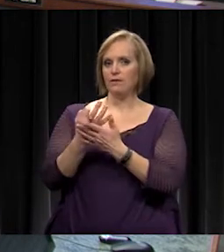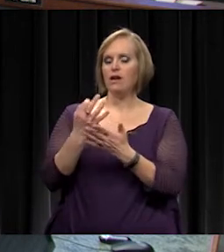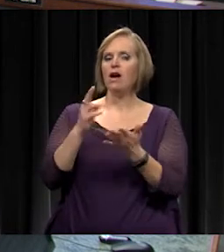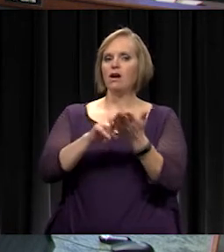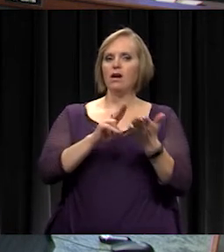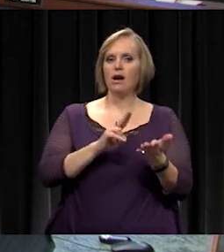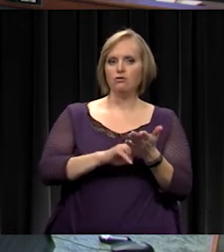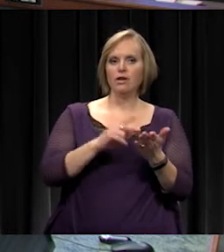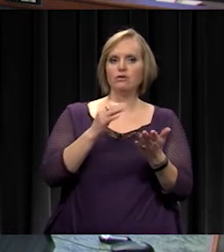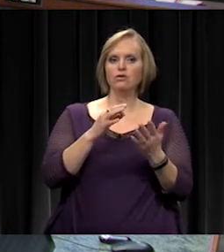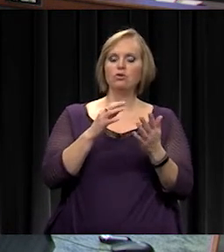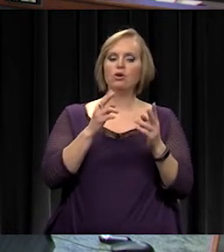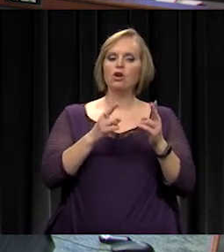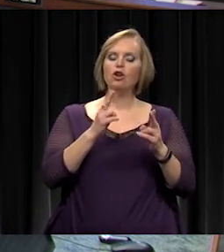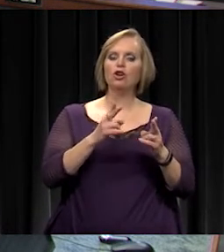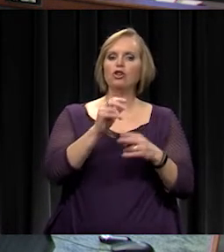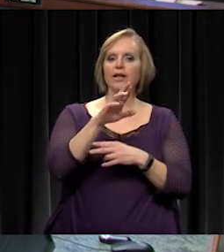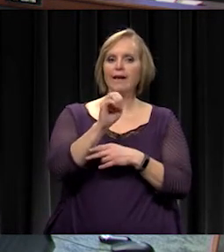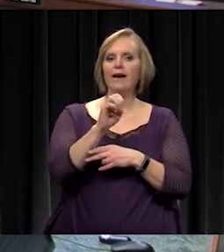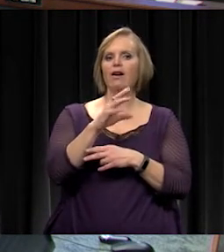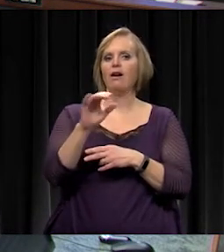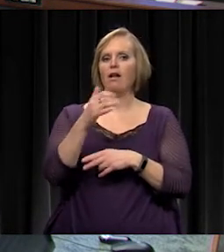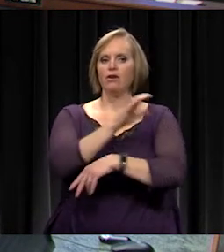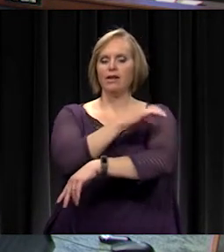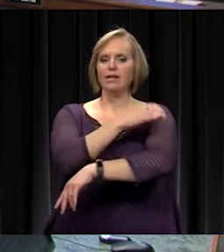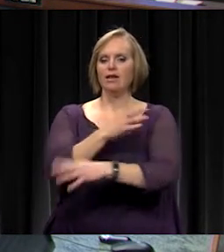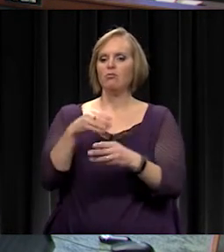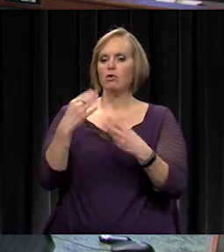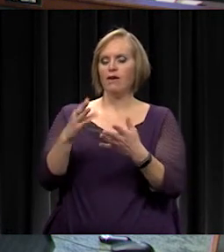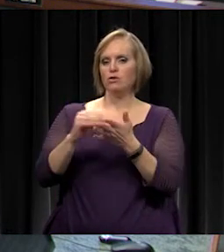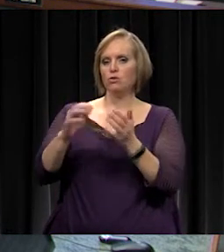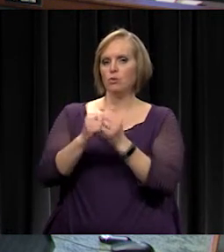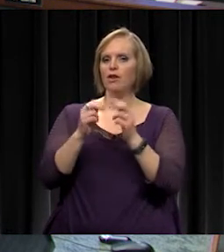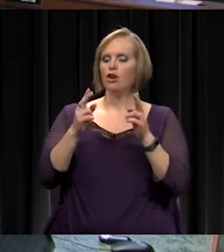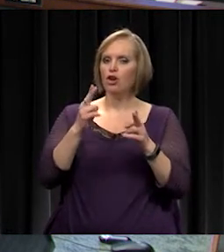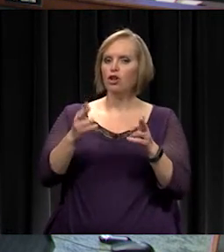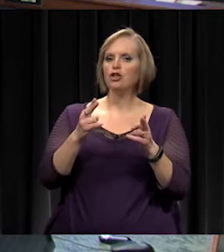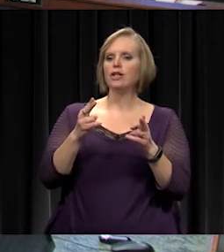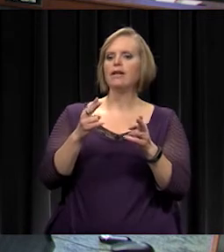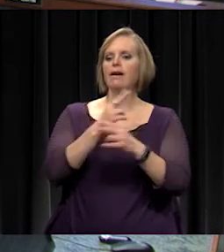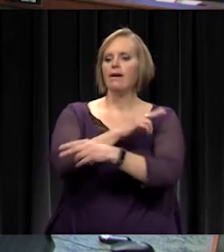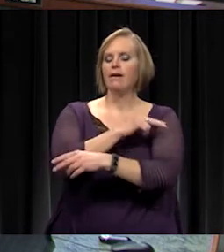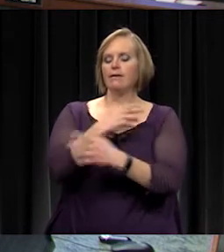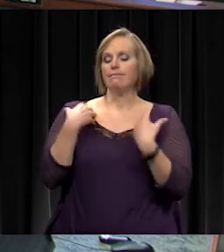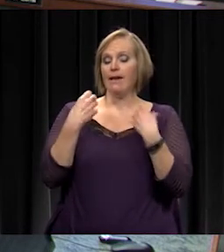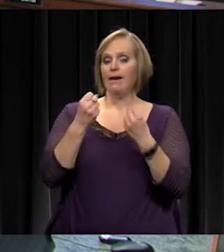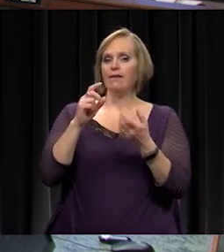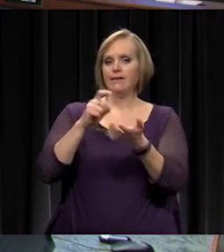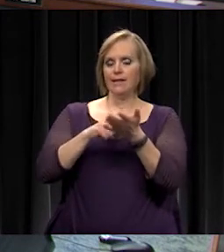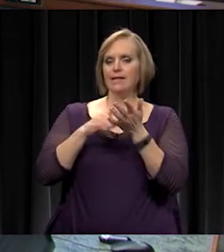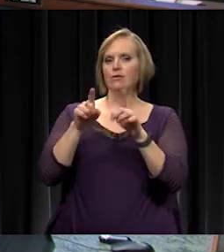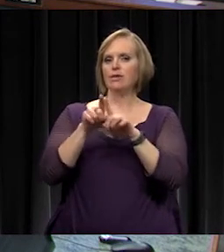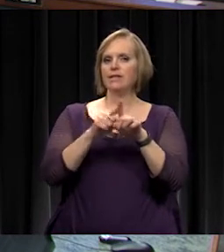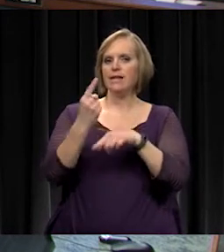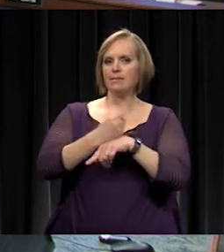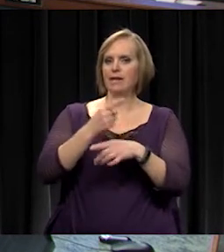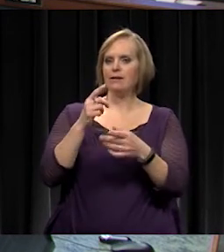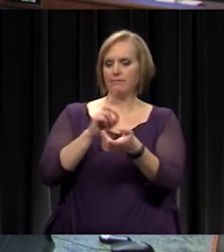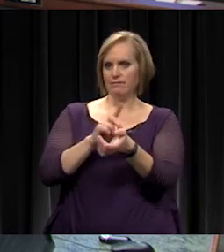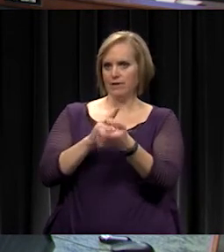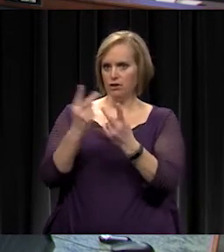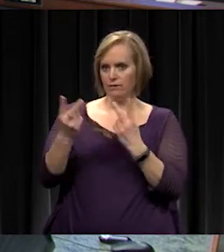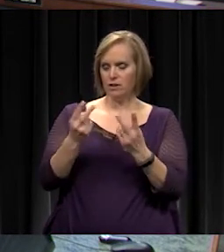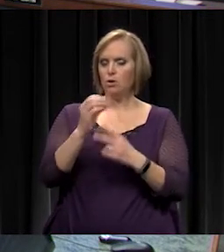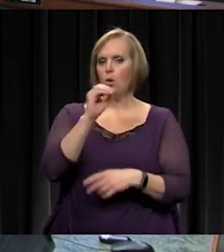care at Urgent Care and other clinics have provided students with urgent health needs a same-day physician visit. Olathe Health